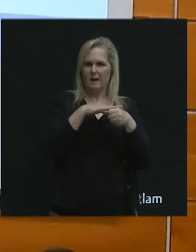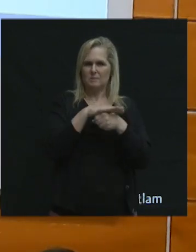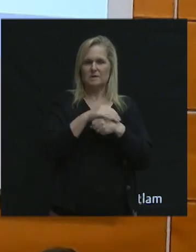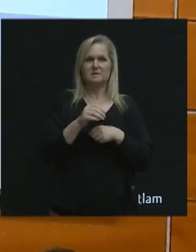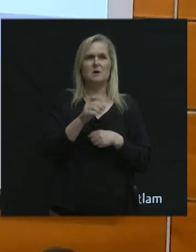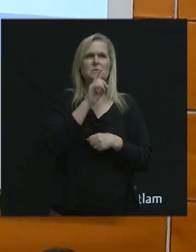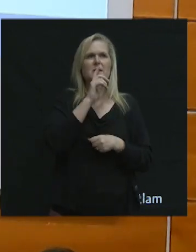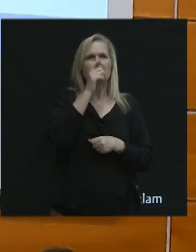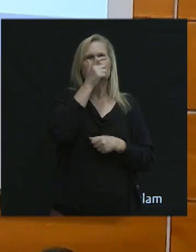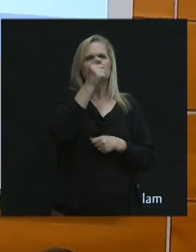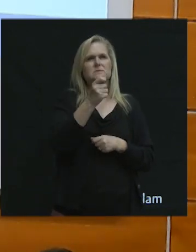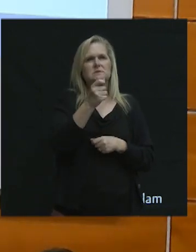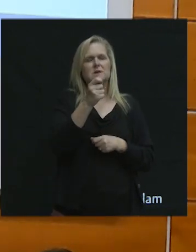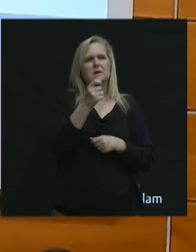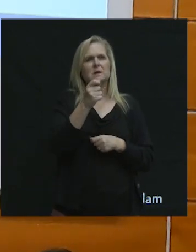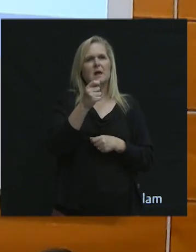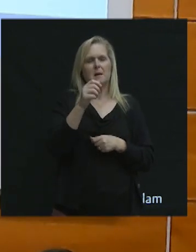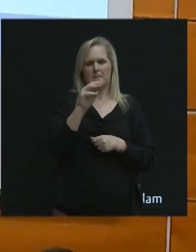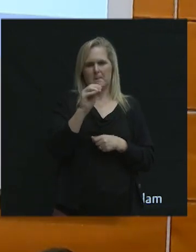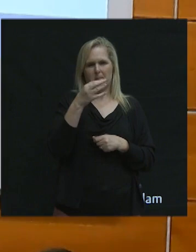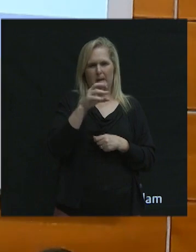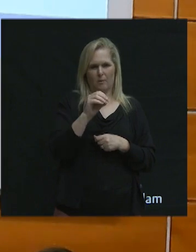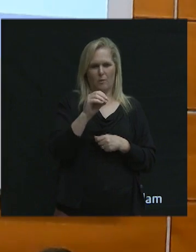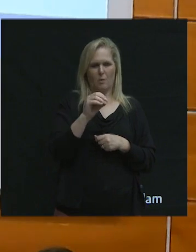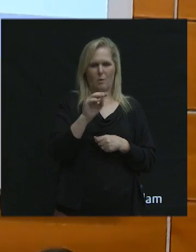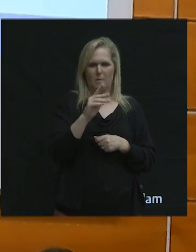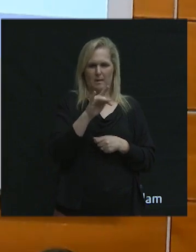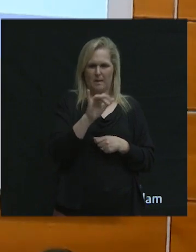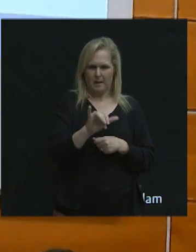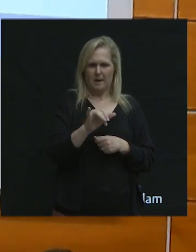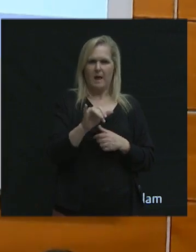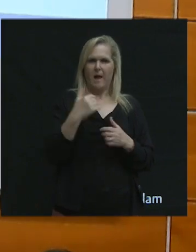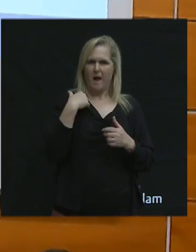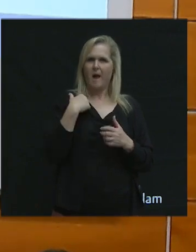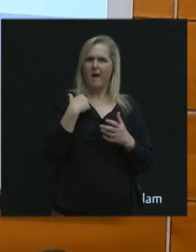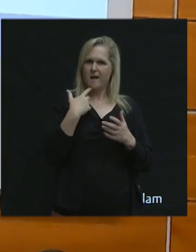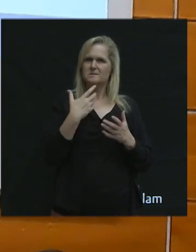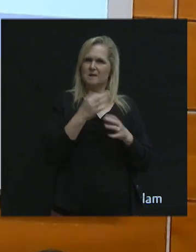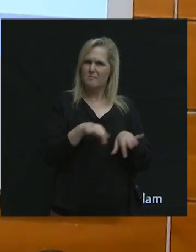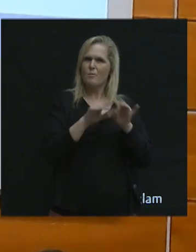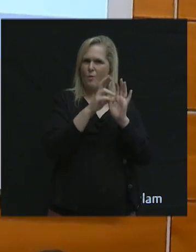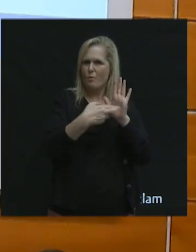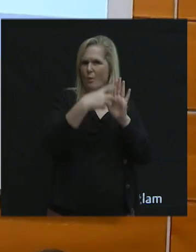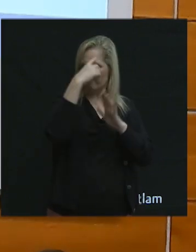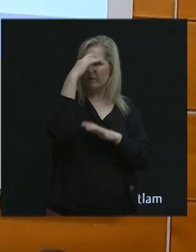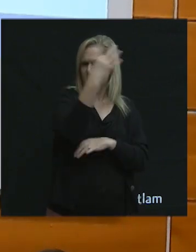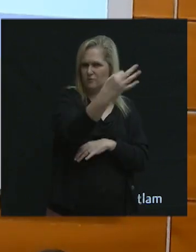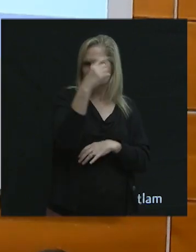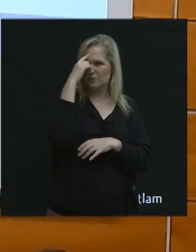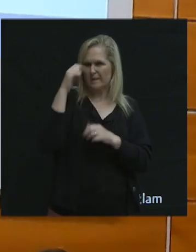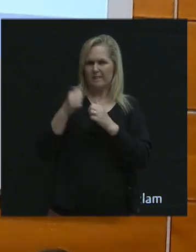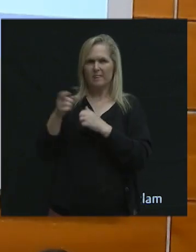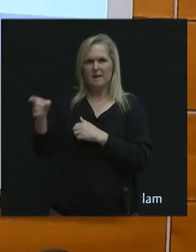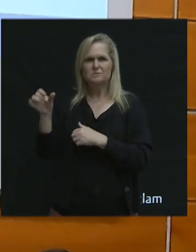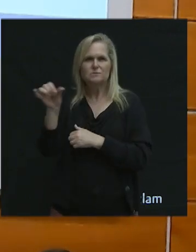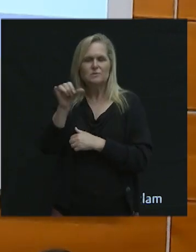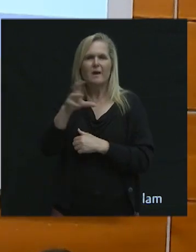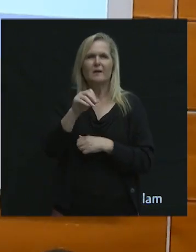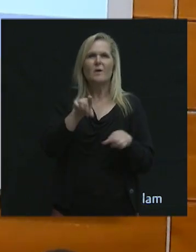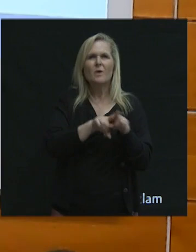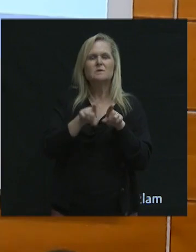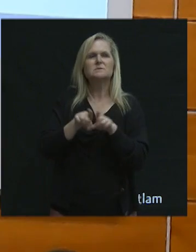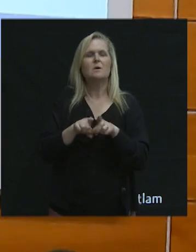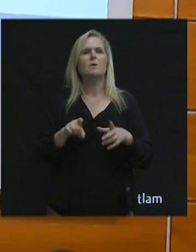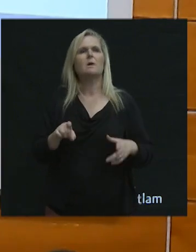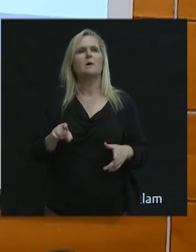really interesting aspect where micro-mobility has a real big role to play, I think, in the future. And then the second point maybe to make is